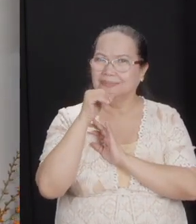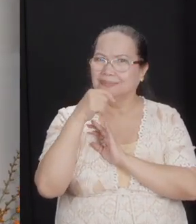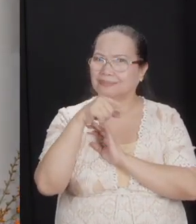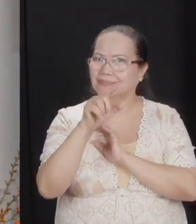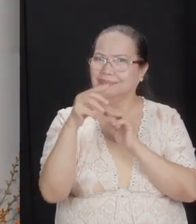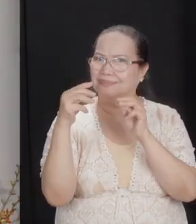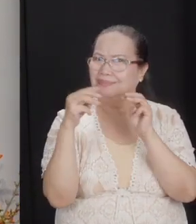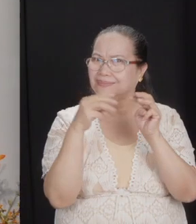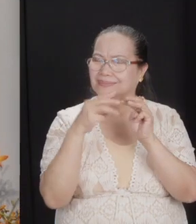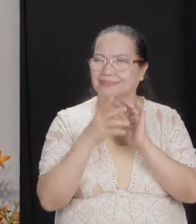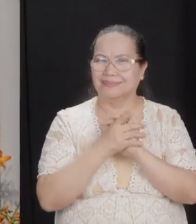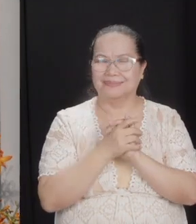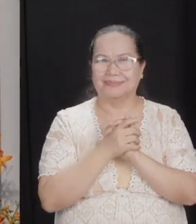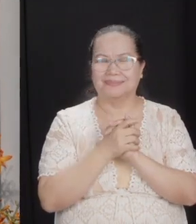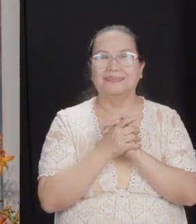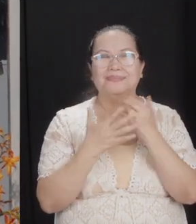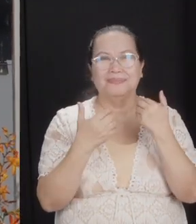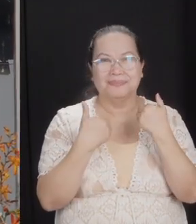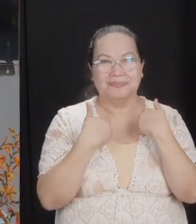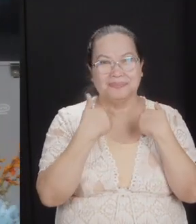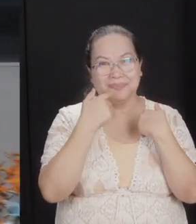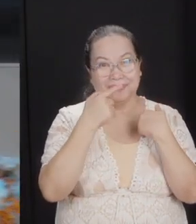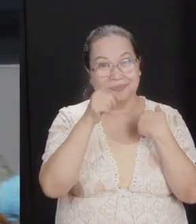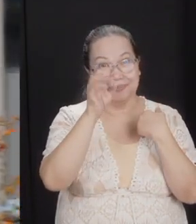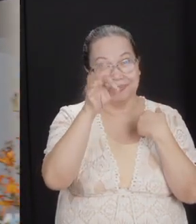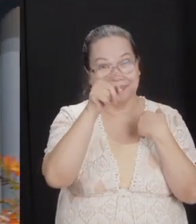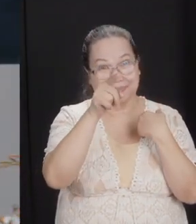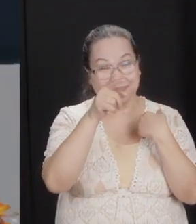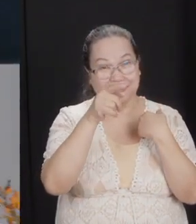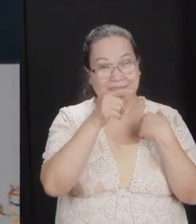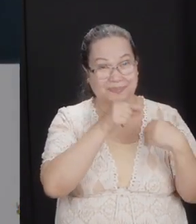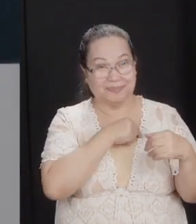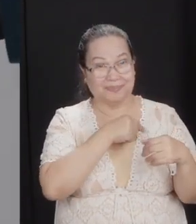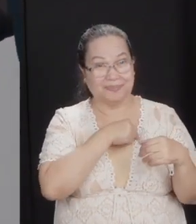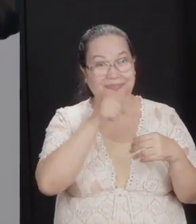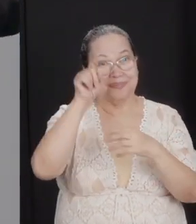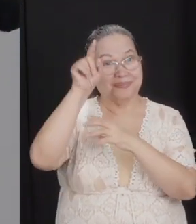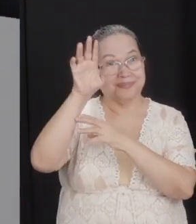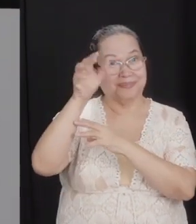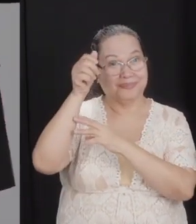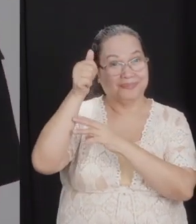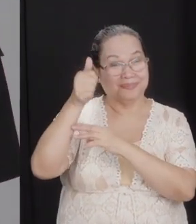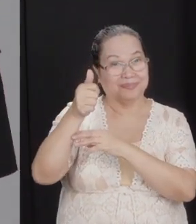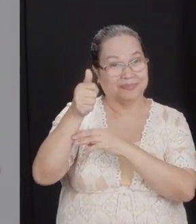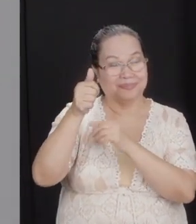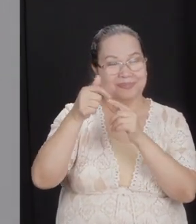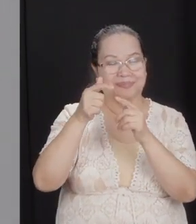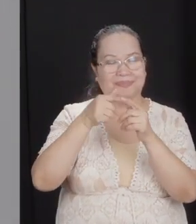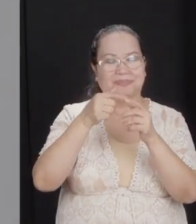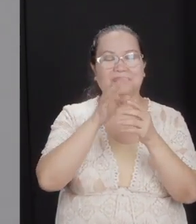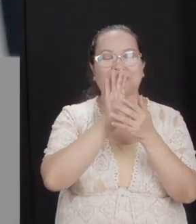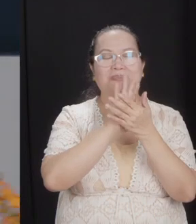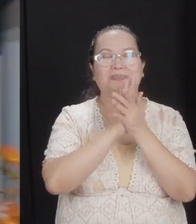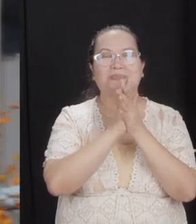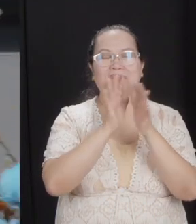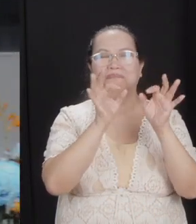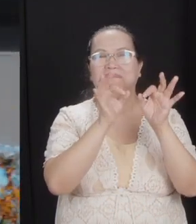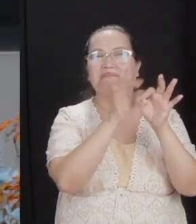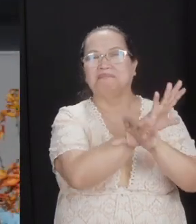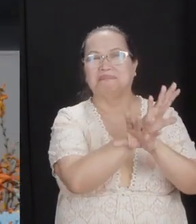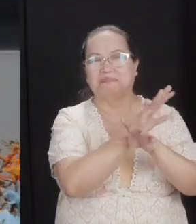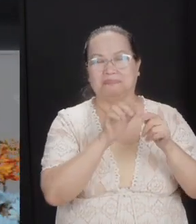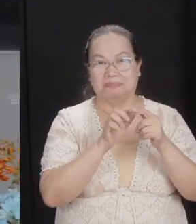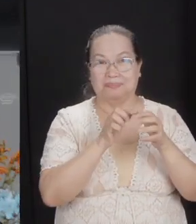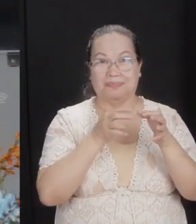quarrel. They were going even to say, look, if we're really guilty, may God himself be the one to take vengeance. But instead,